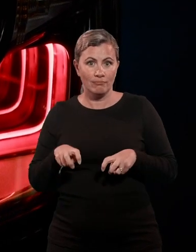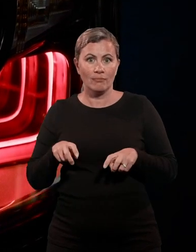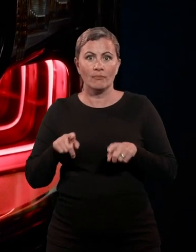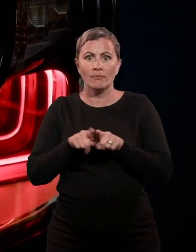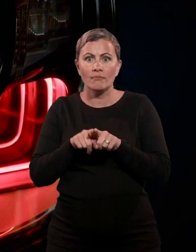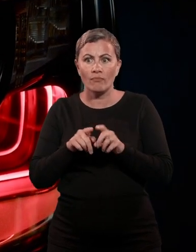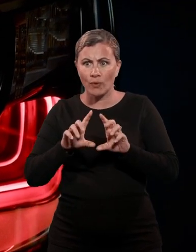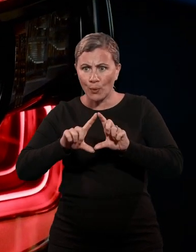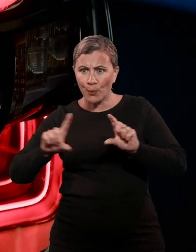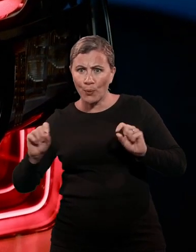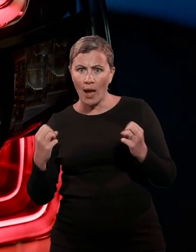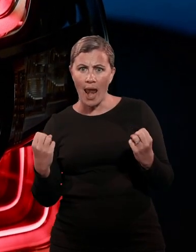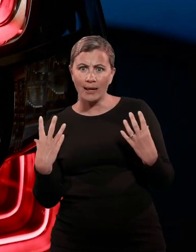and the 3D effect rear lights.